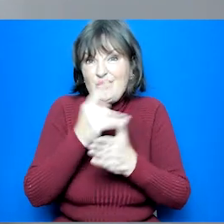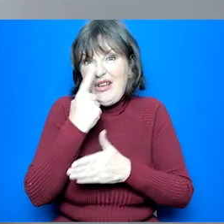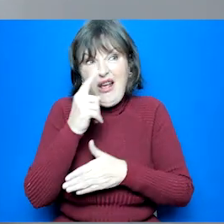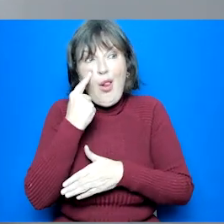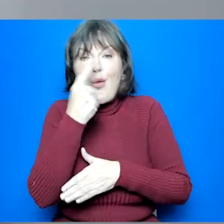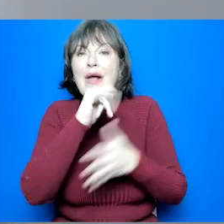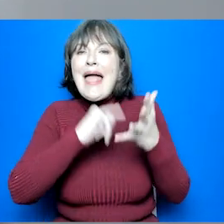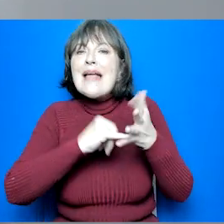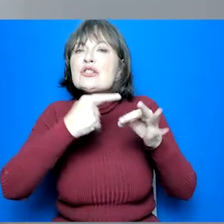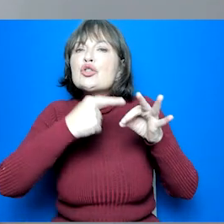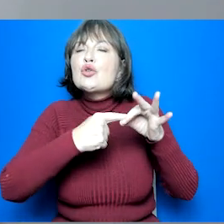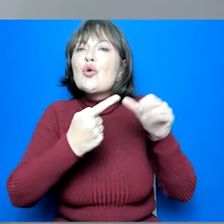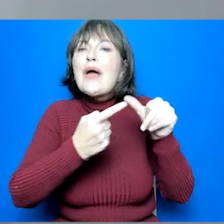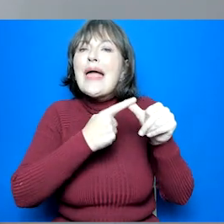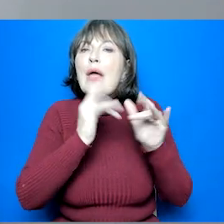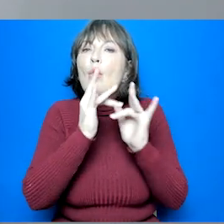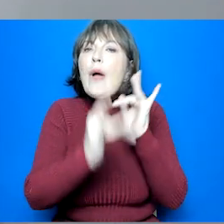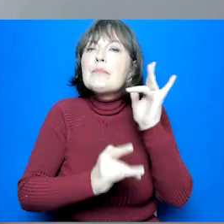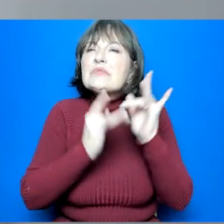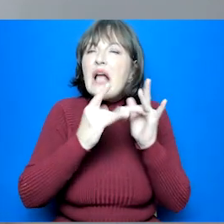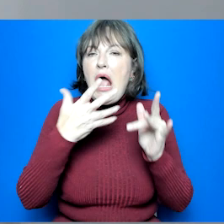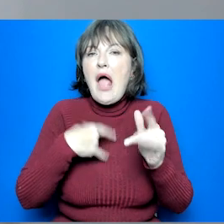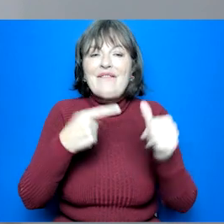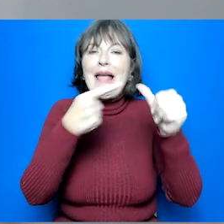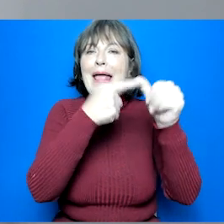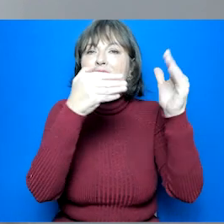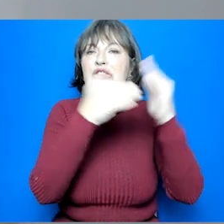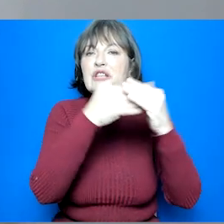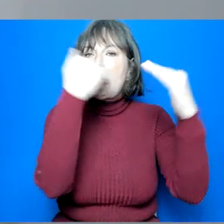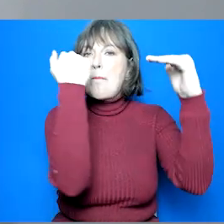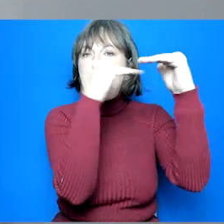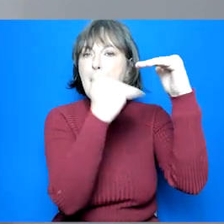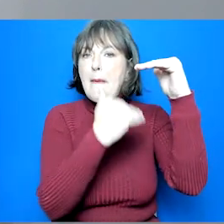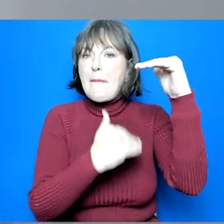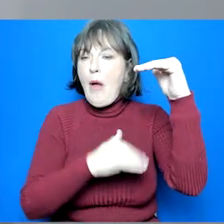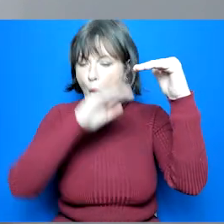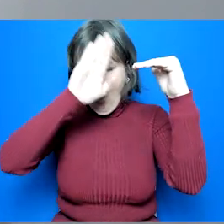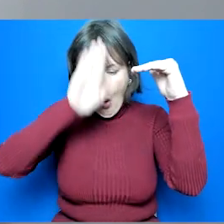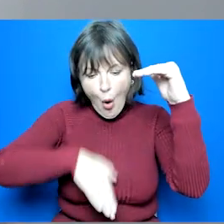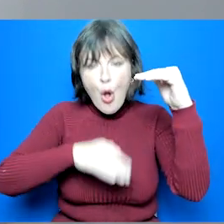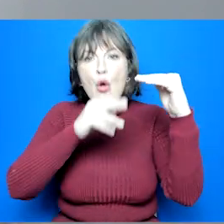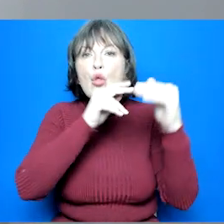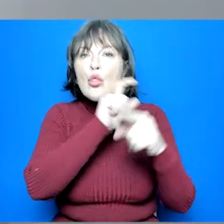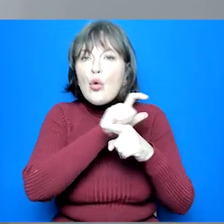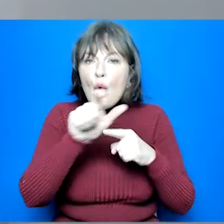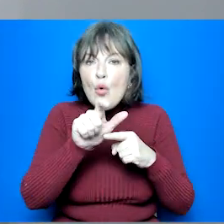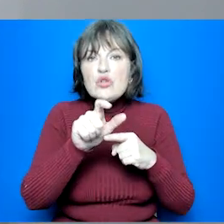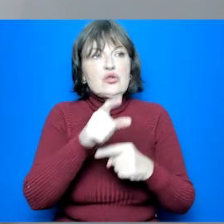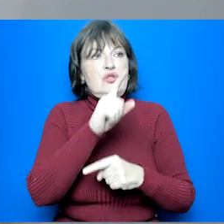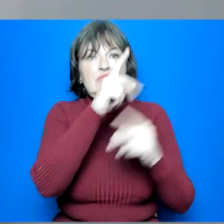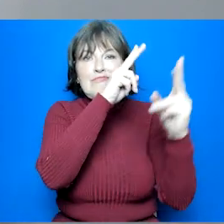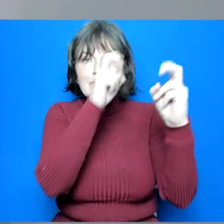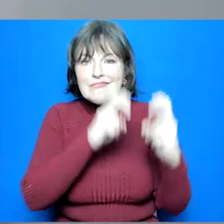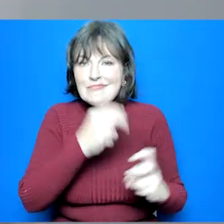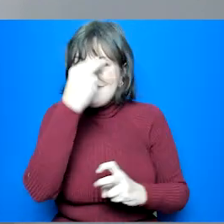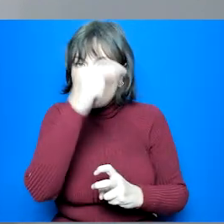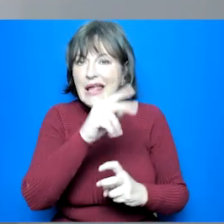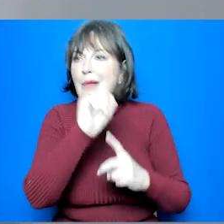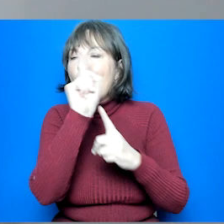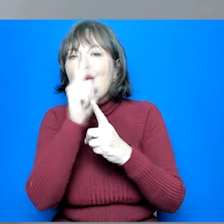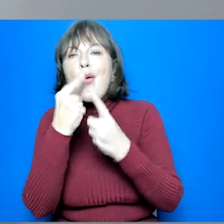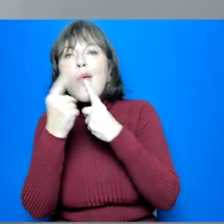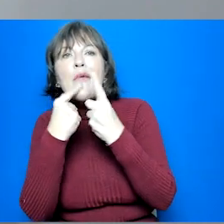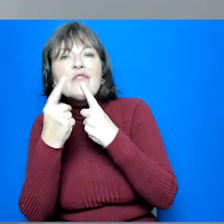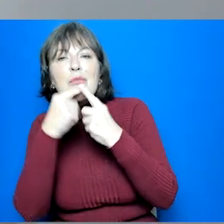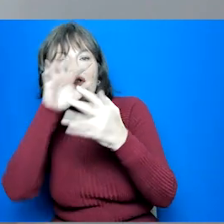look at the SQA website so they have an A to Z list of current course content and related information. The National Parent